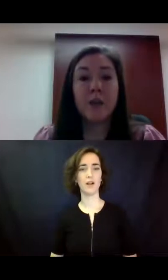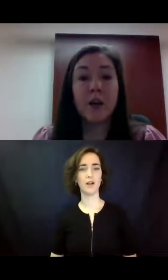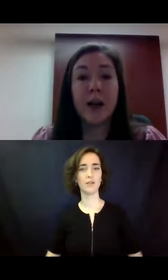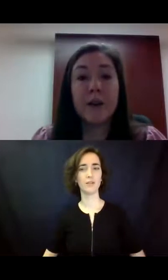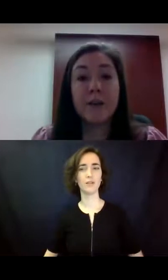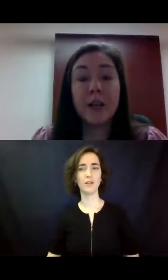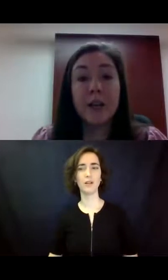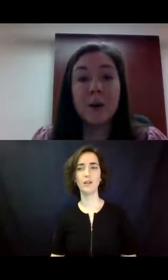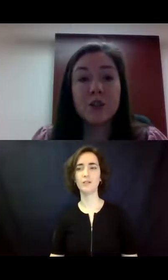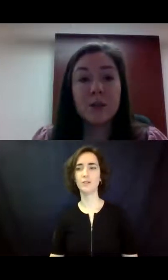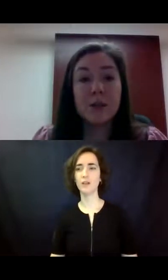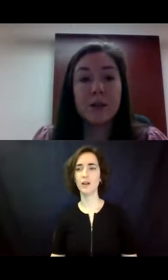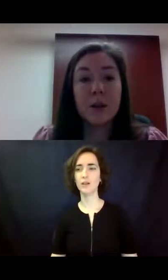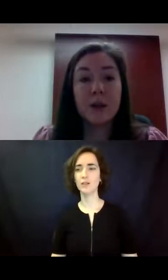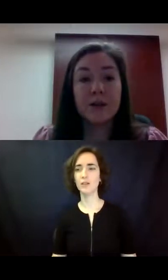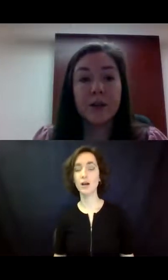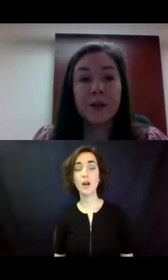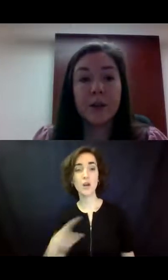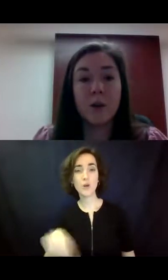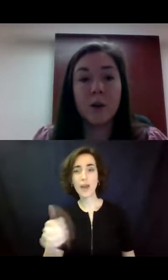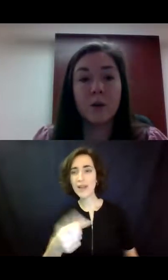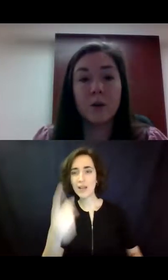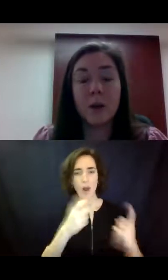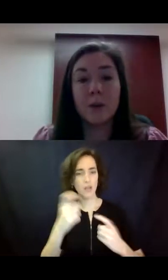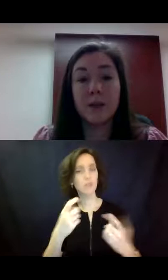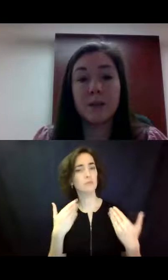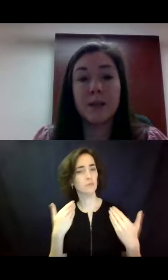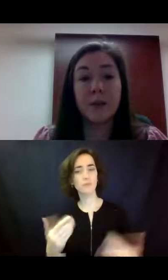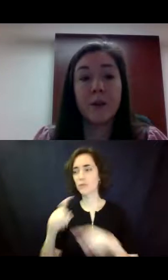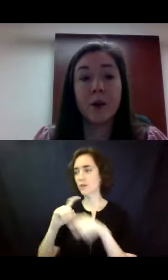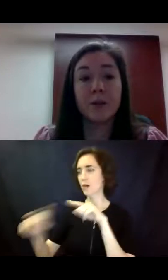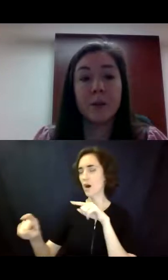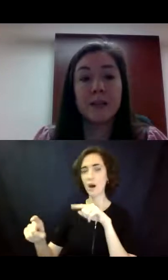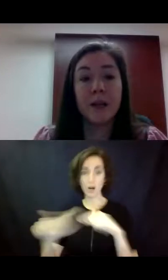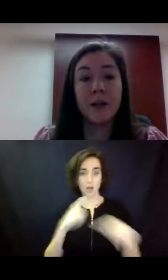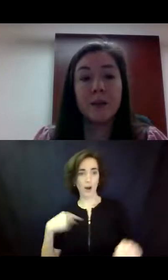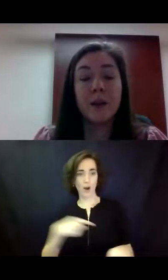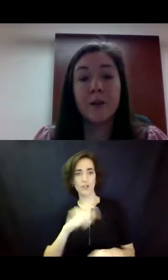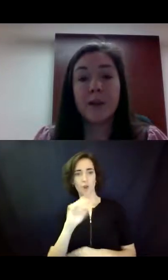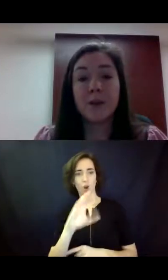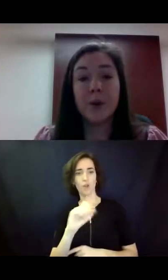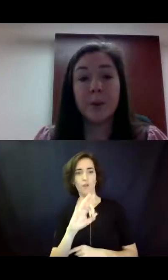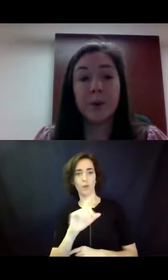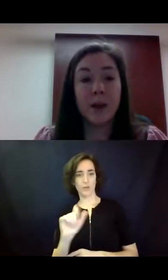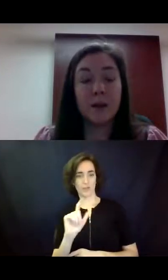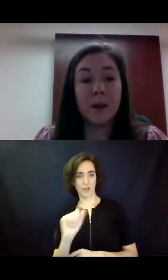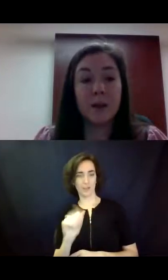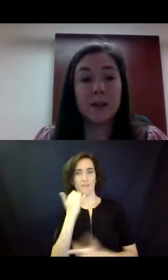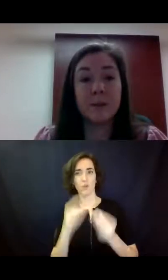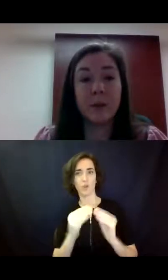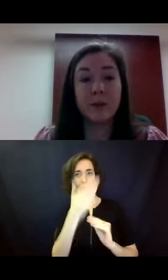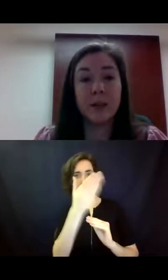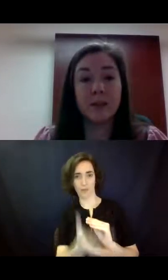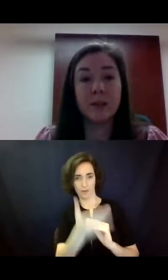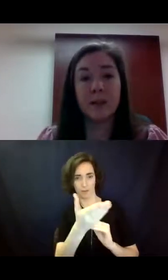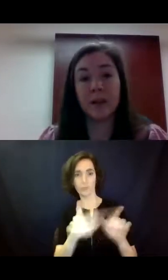If y'all have any questions, uh, feel free to call, um, us here at the ARC of Louisiana. That's our number. And then